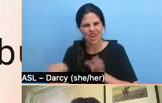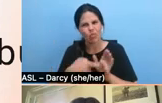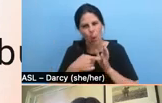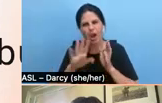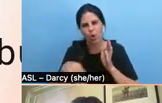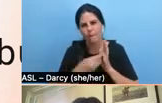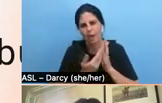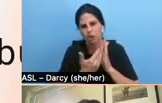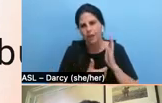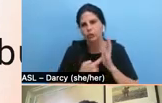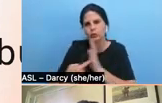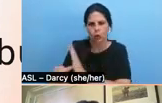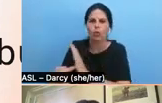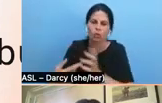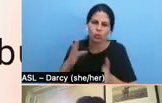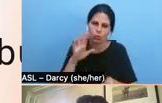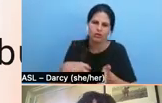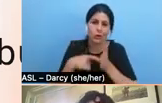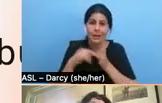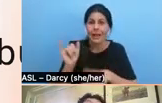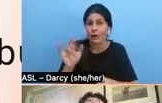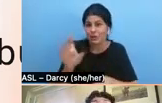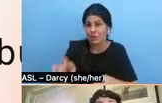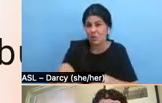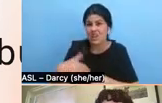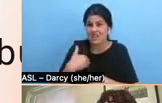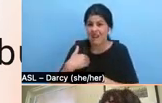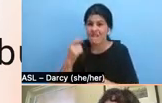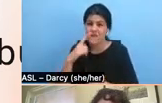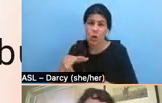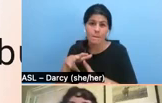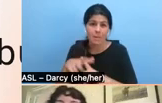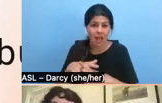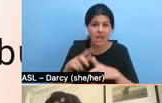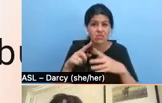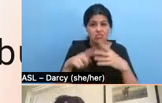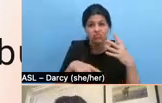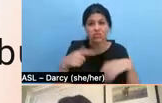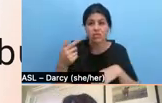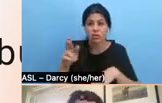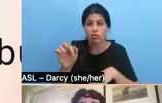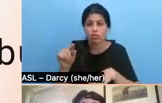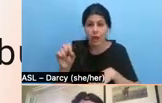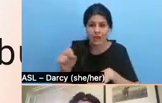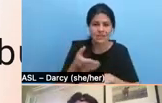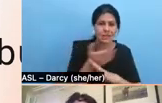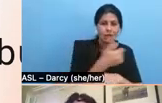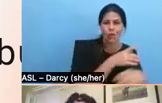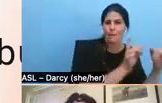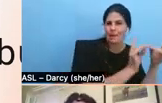all of those grants that Abby mentioned and all of the other funding sources in that worksheet that